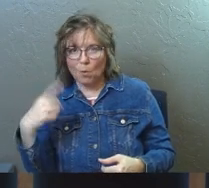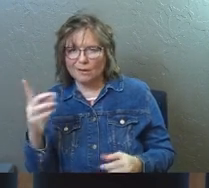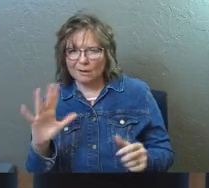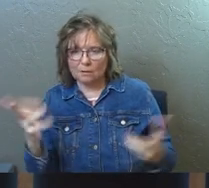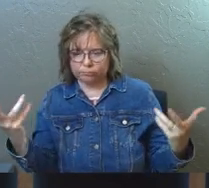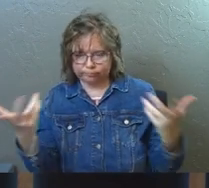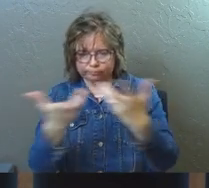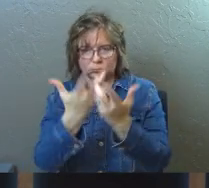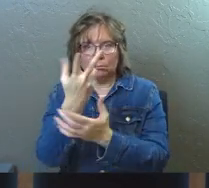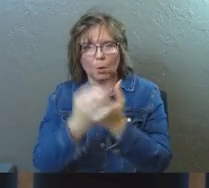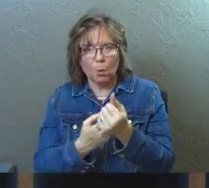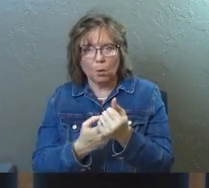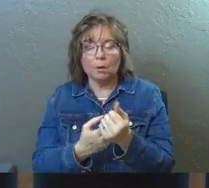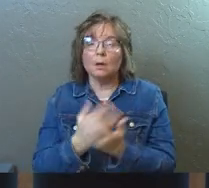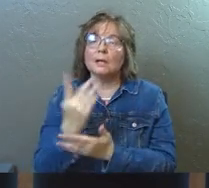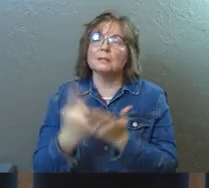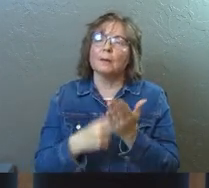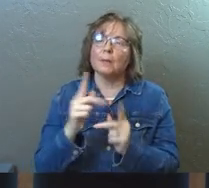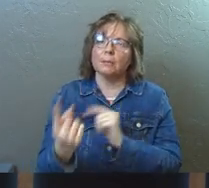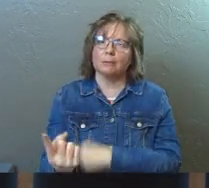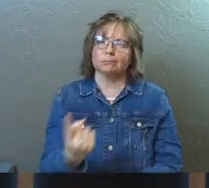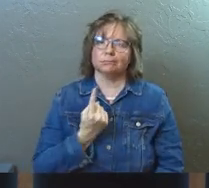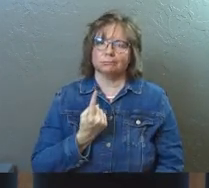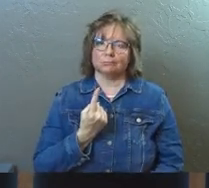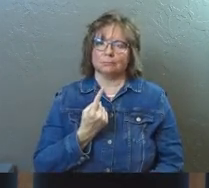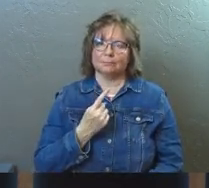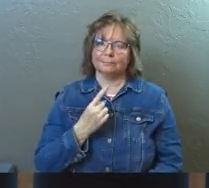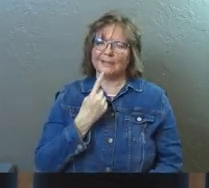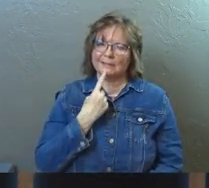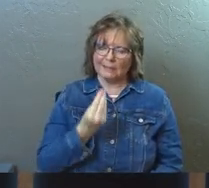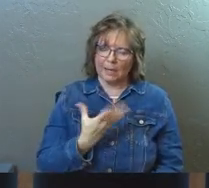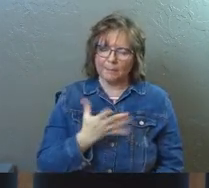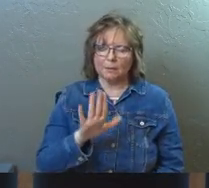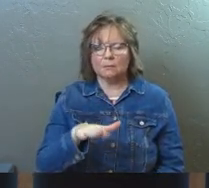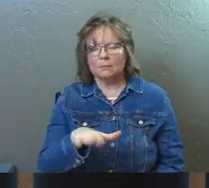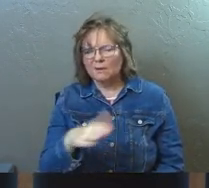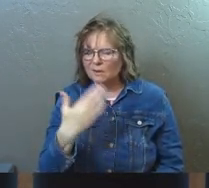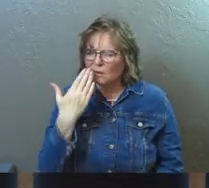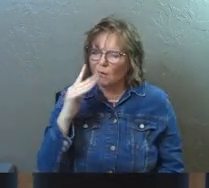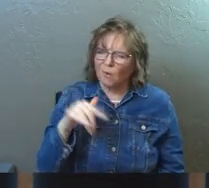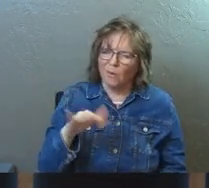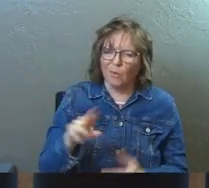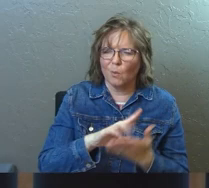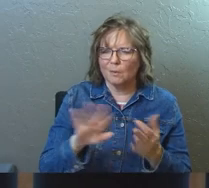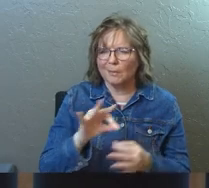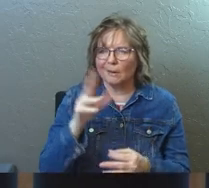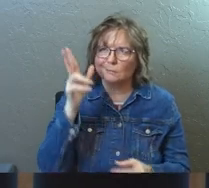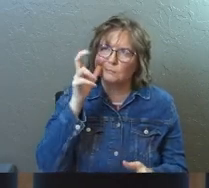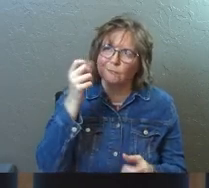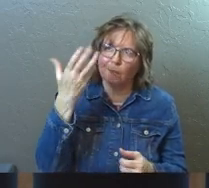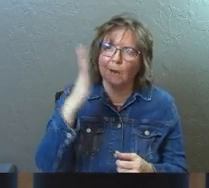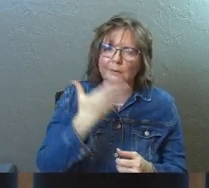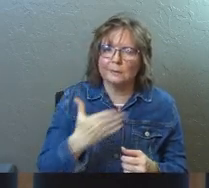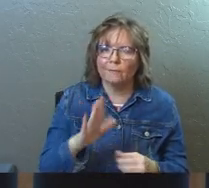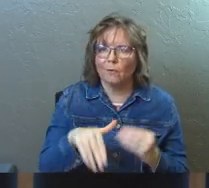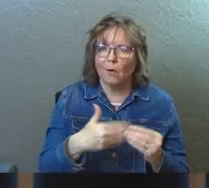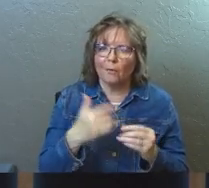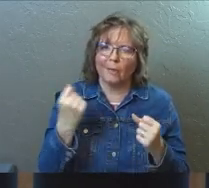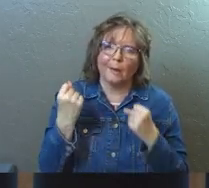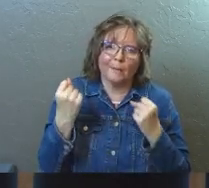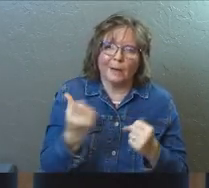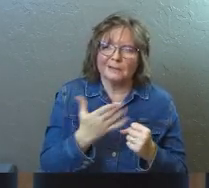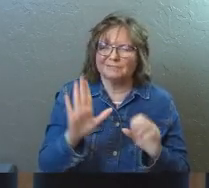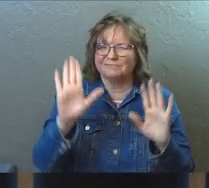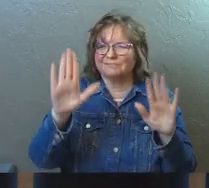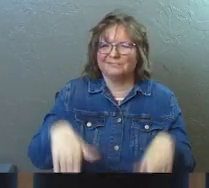and they'll say, you know, all that Holy Spirit stuff and all that hearing from God stuff and all that power